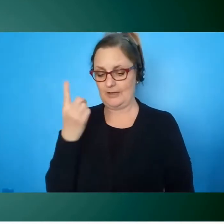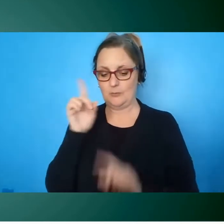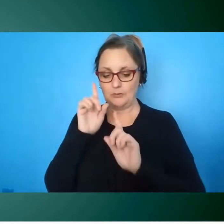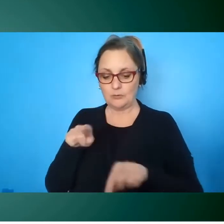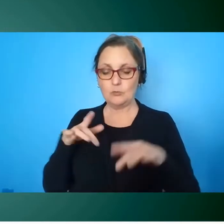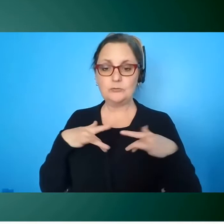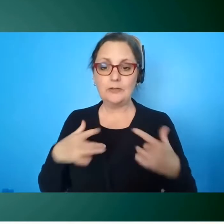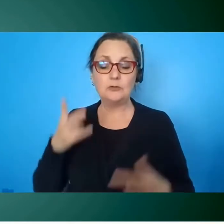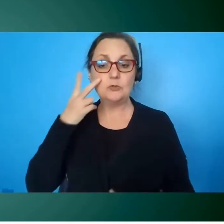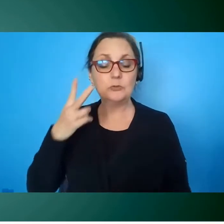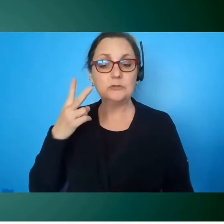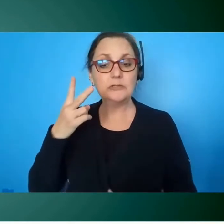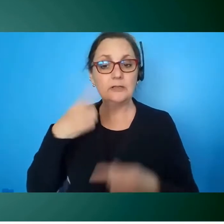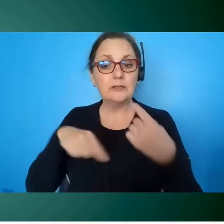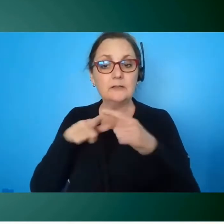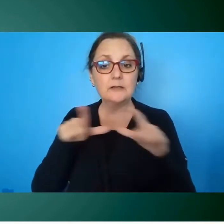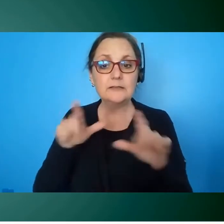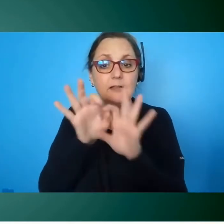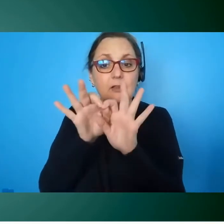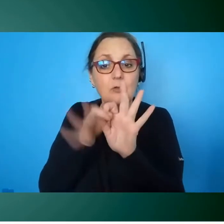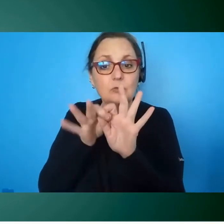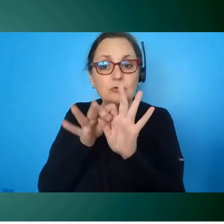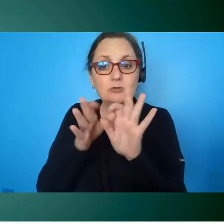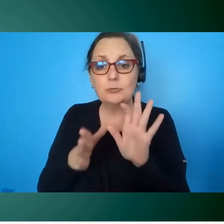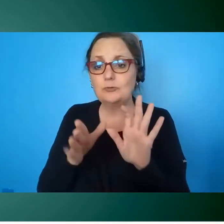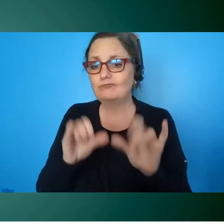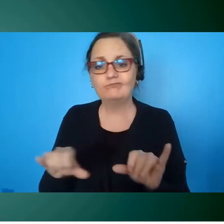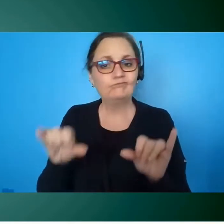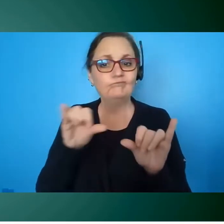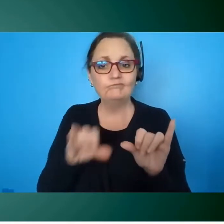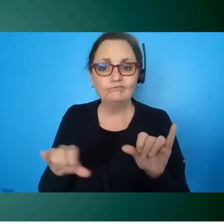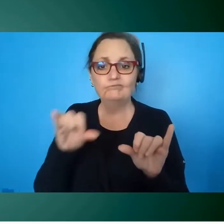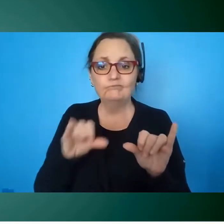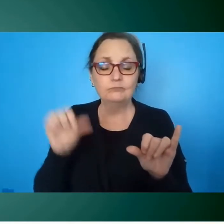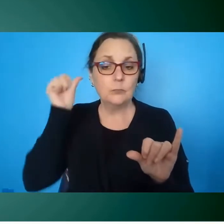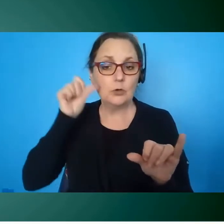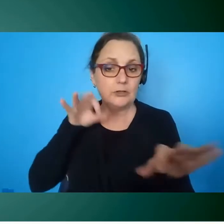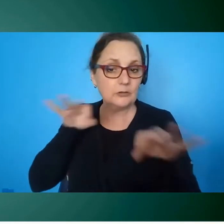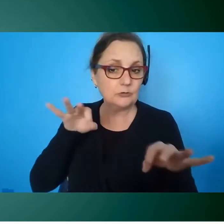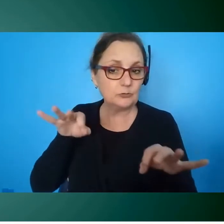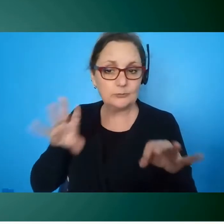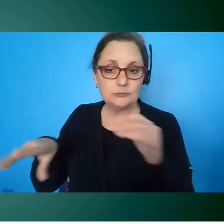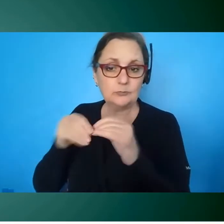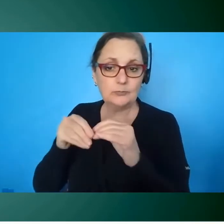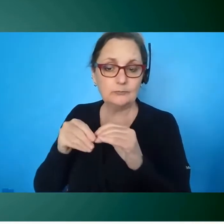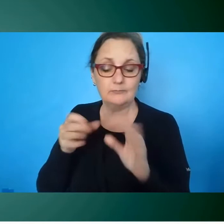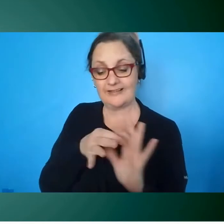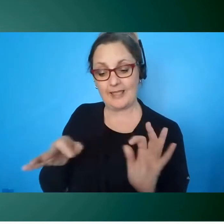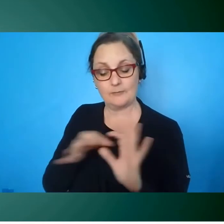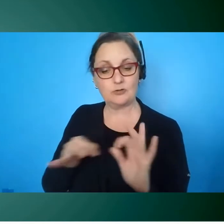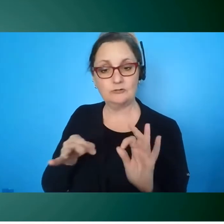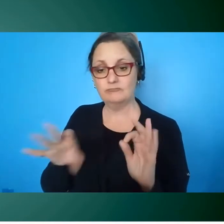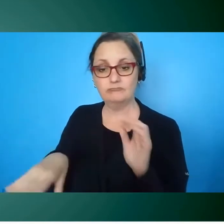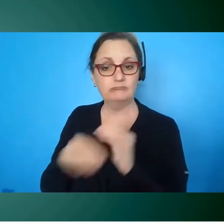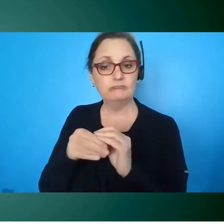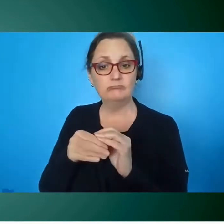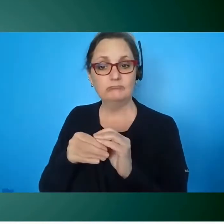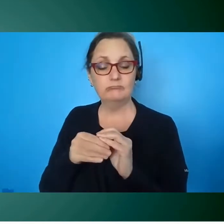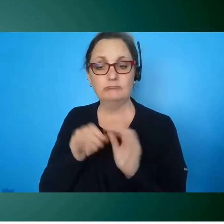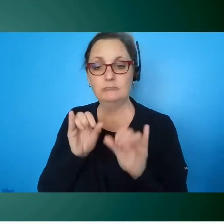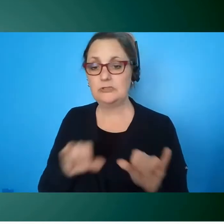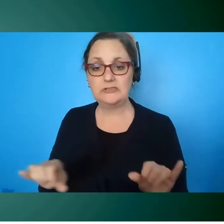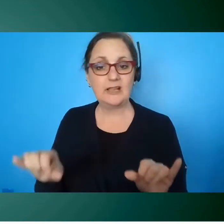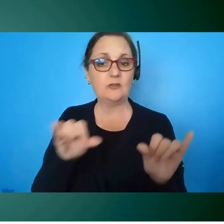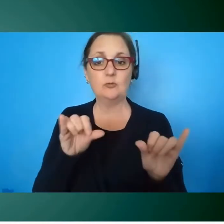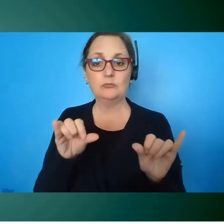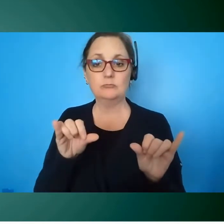see that there is sign language interpreter just as standard audio descriptions are provided and captions that is a standard